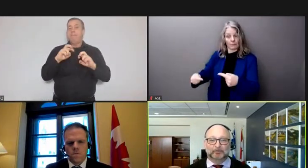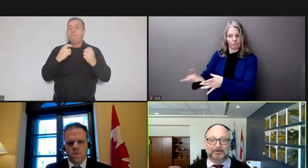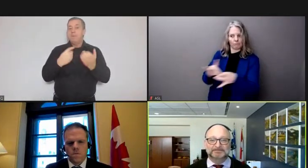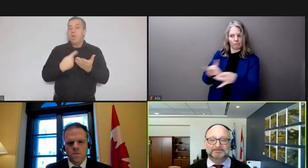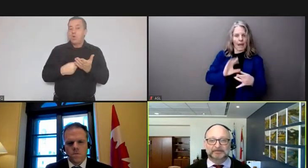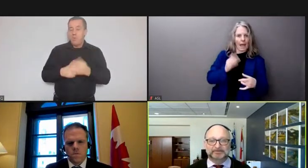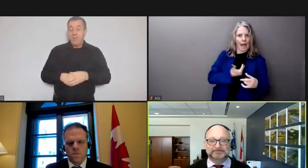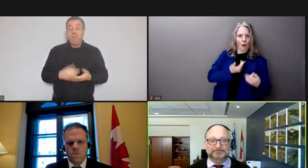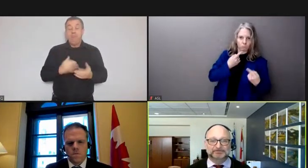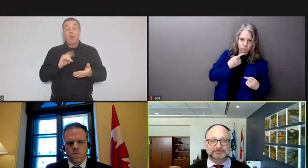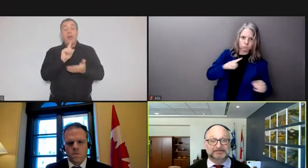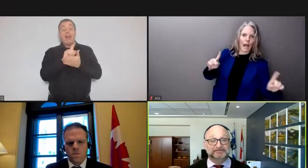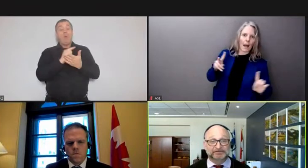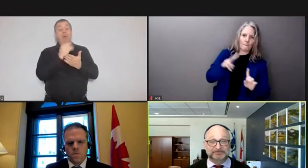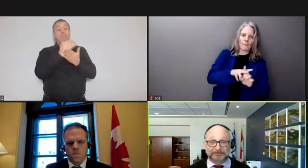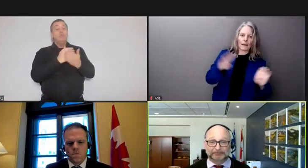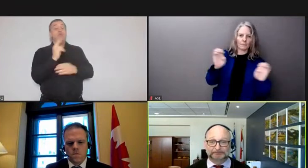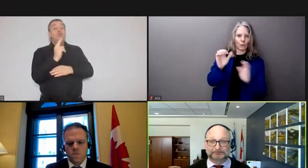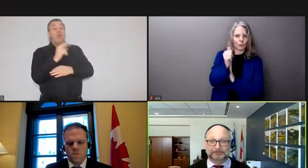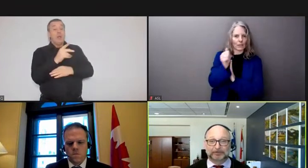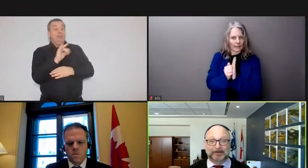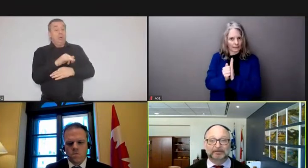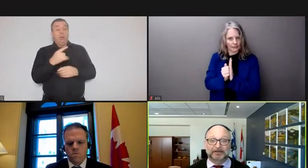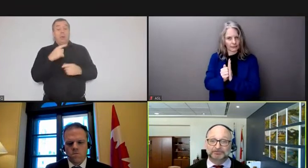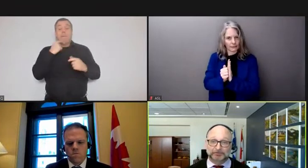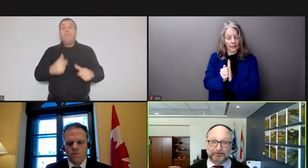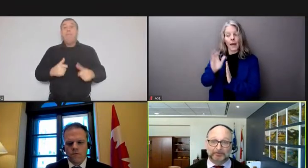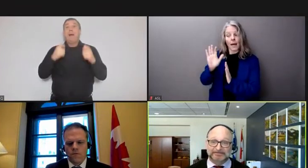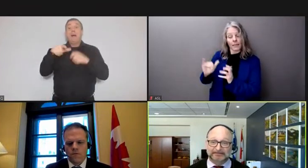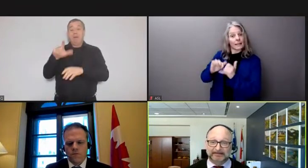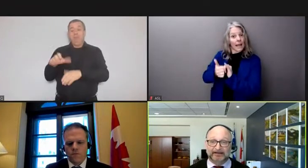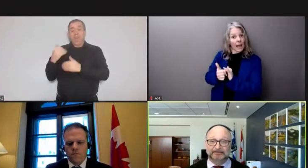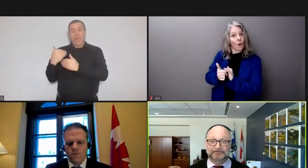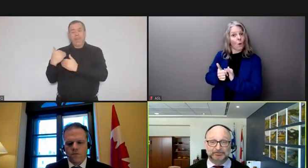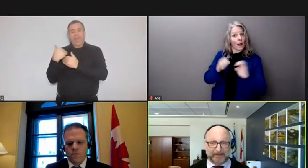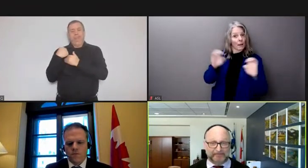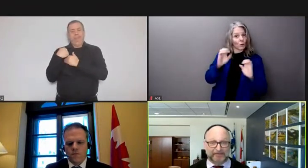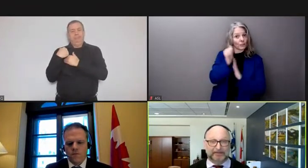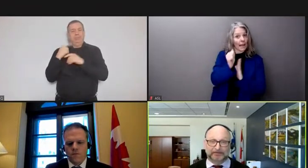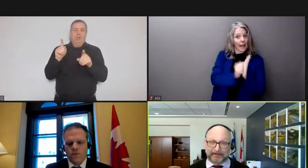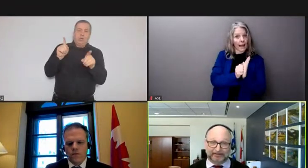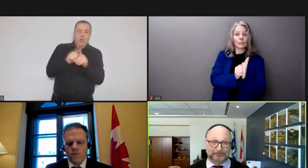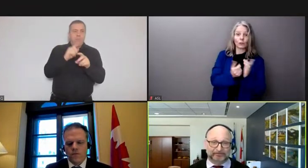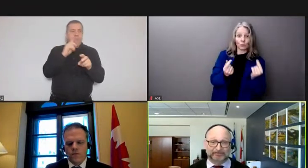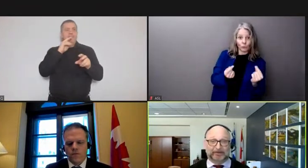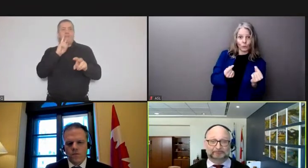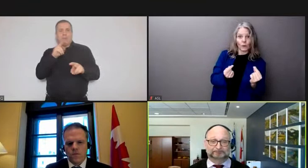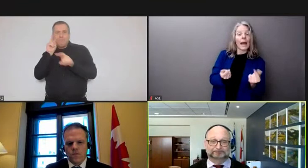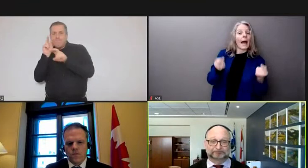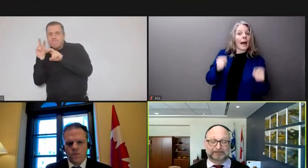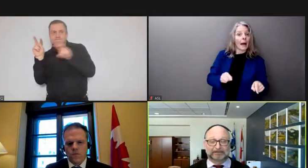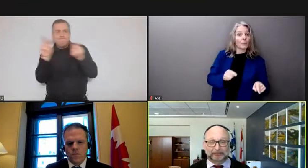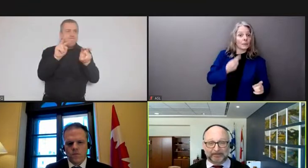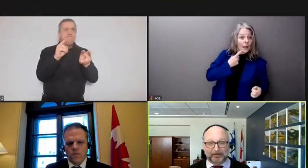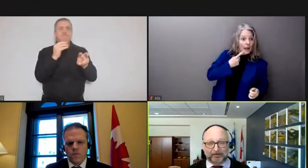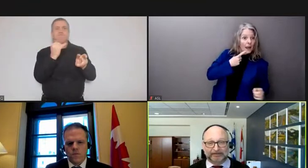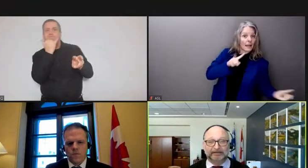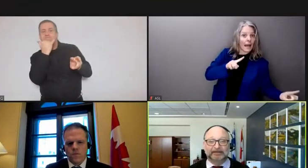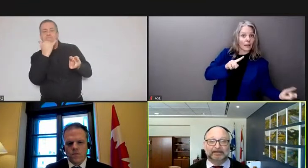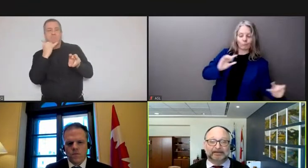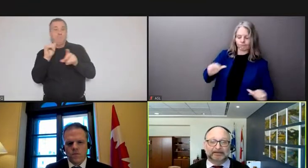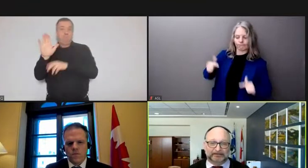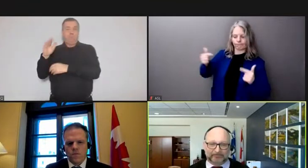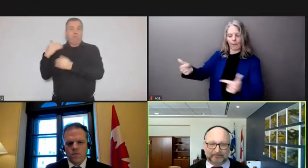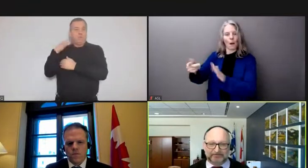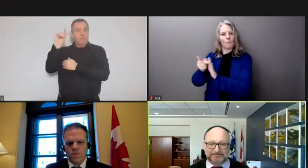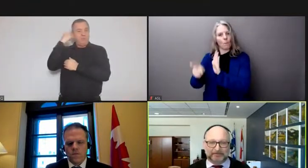la loi sur les mesures d'urgence fonctionne le parlement joue le rôle central de chien de garde du gouvernement my colleague